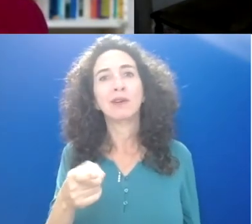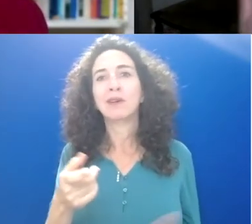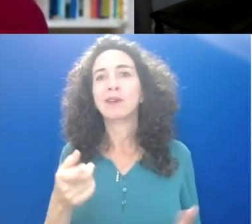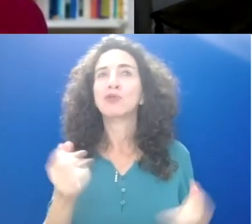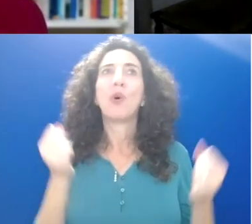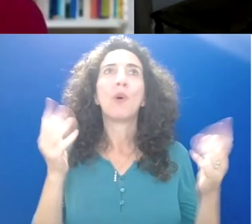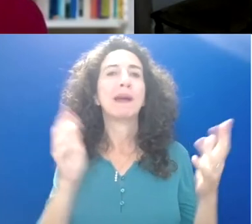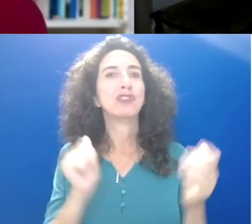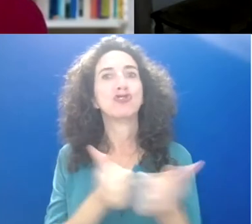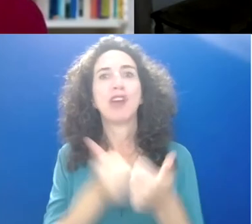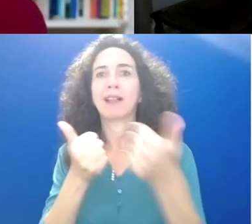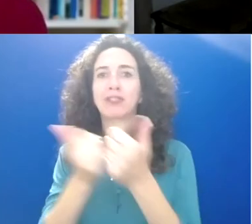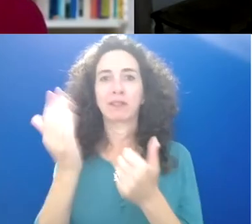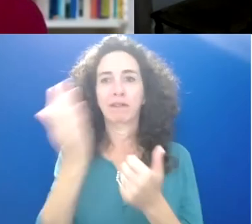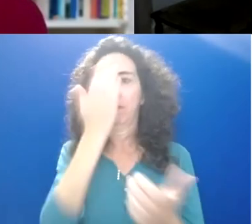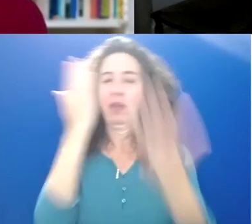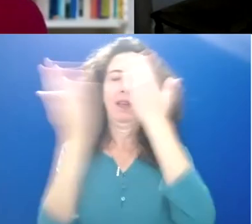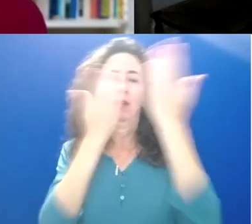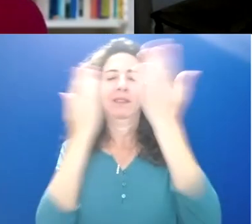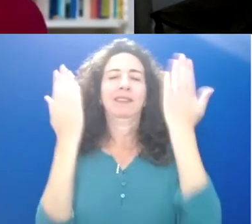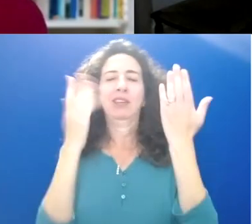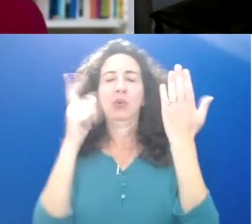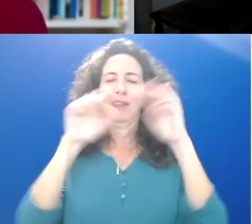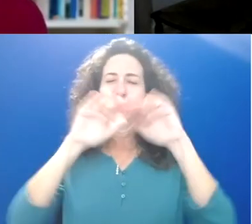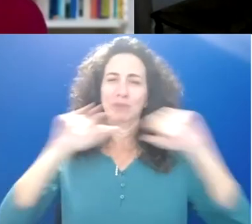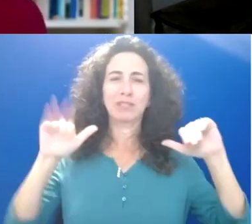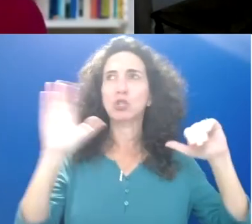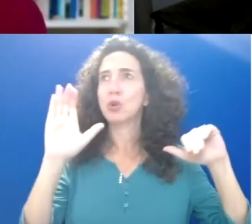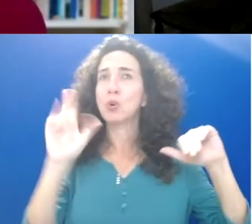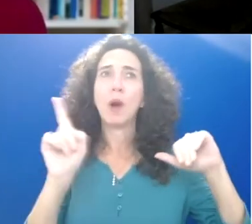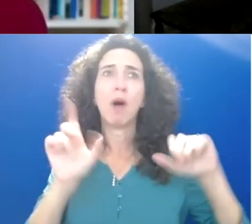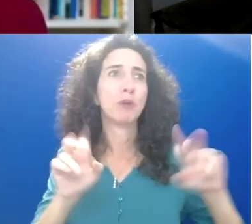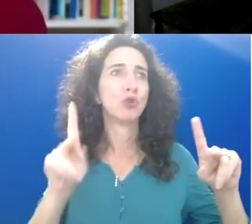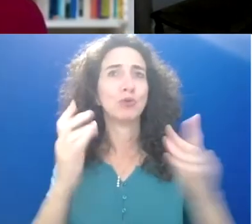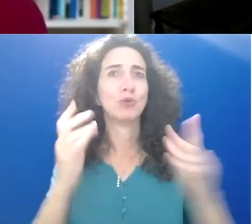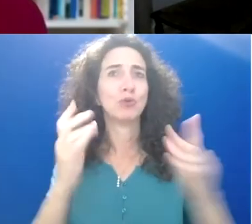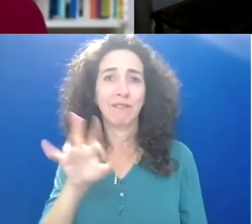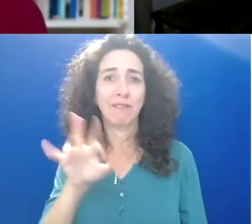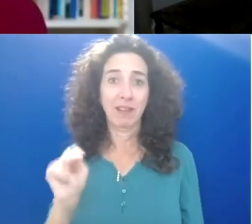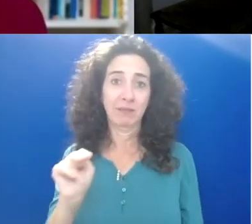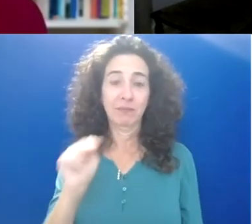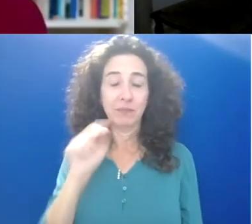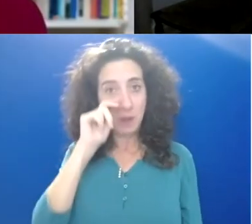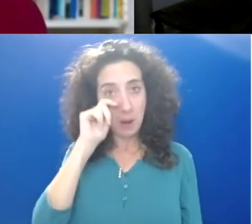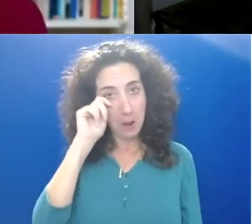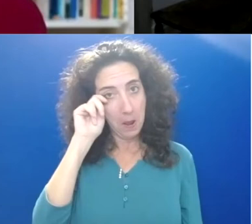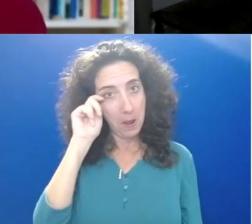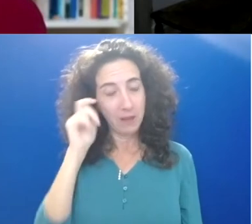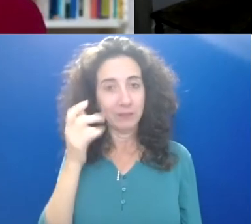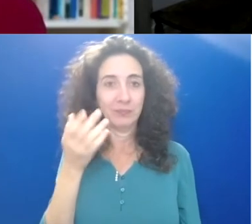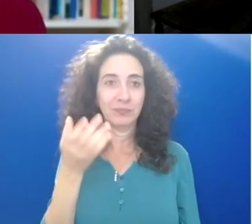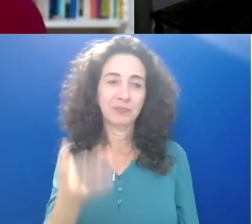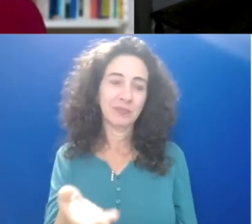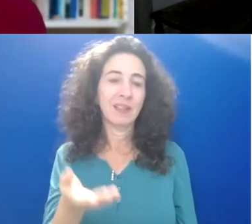opportunities than we recognize. And oh, it's just so worth paying attention to them. Well, and another, I don't want to sound like a